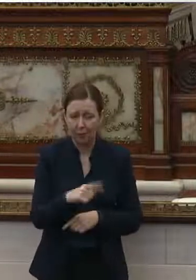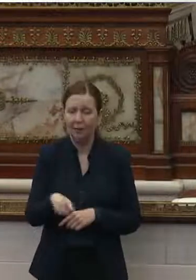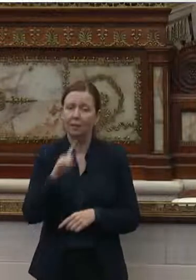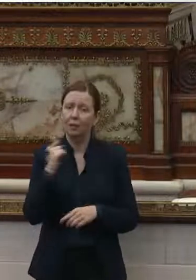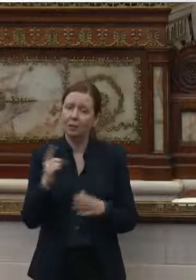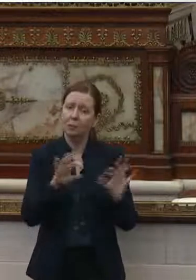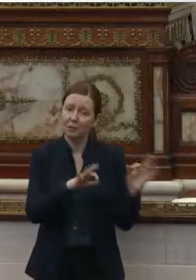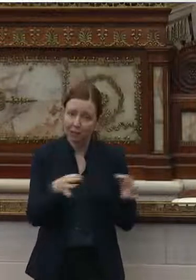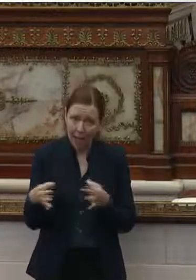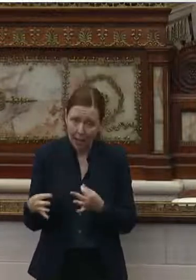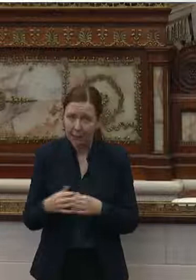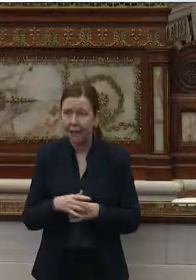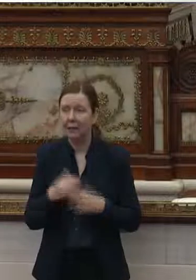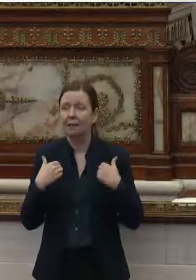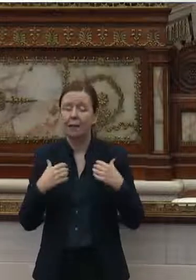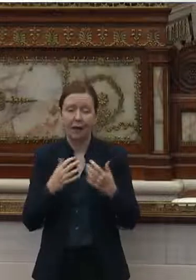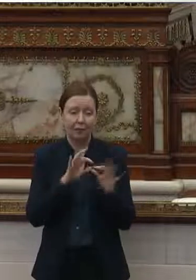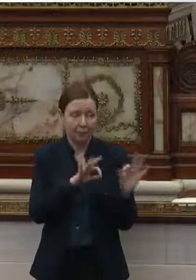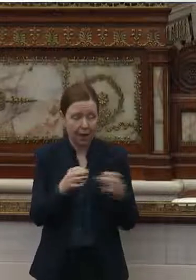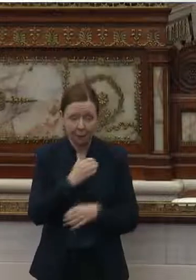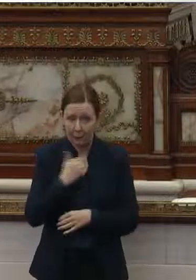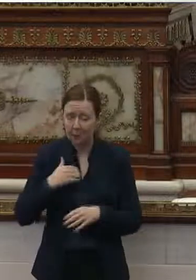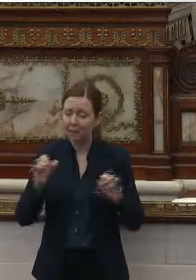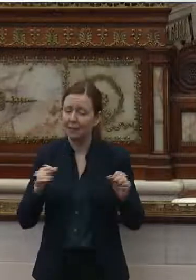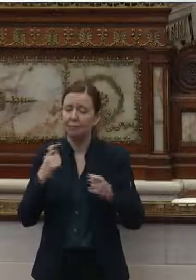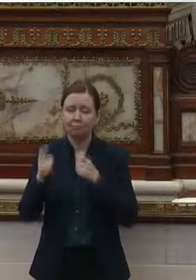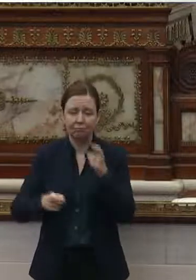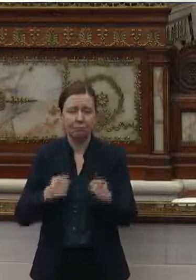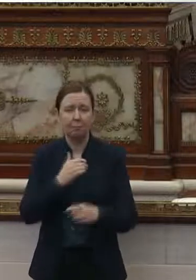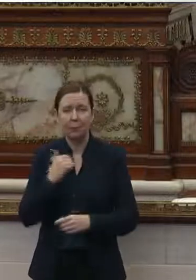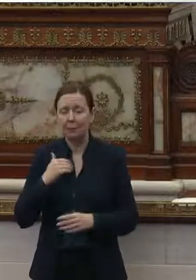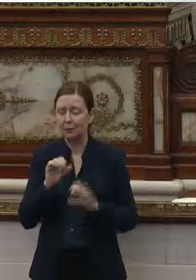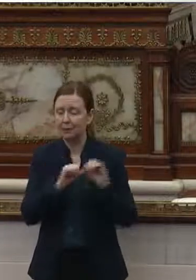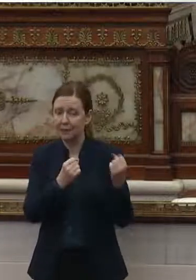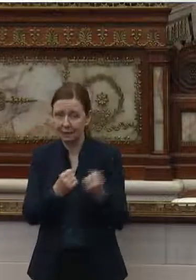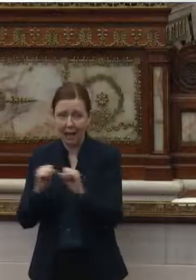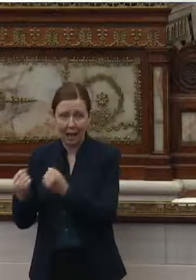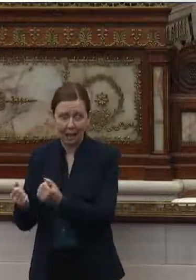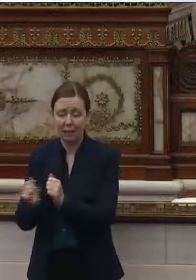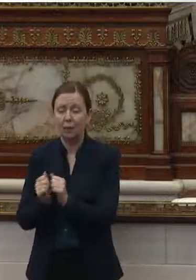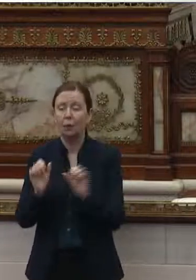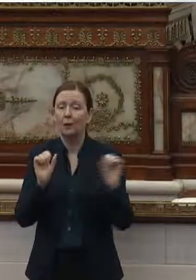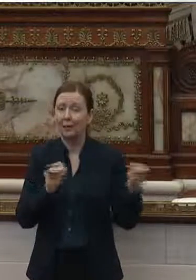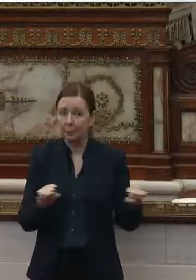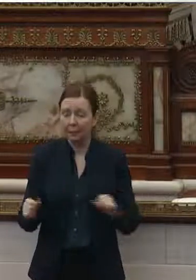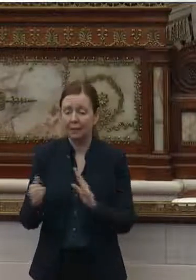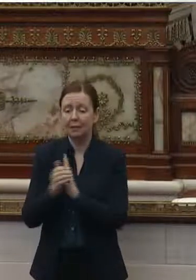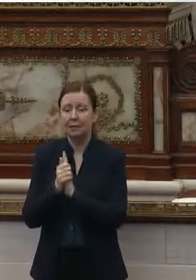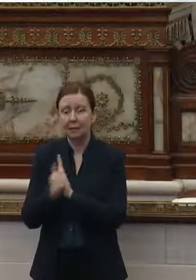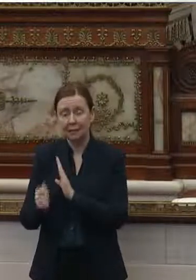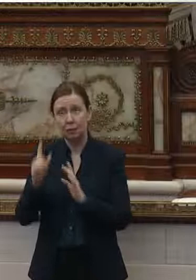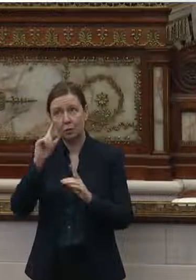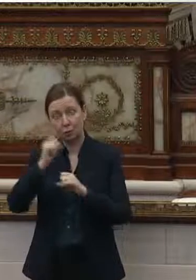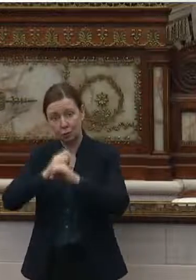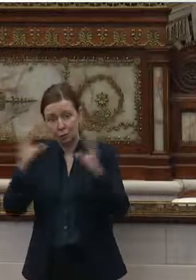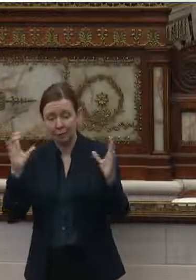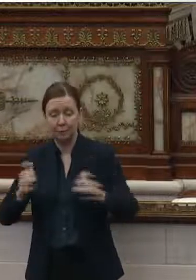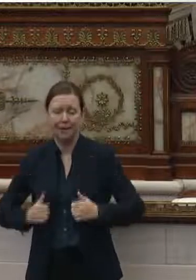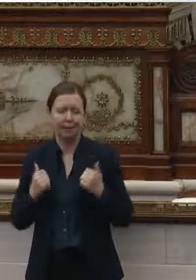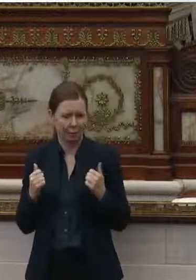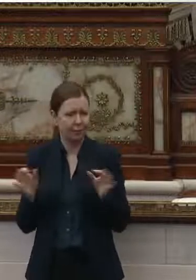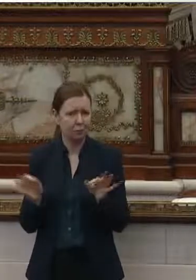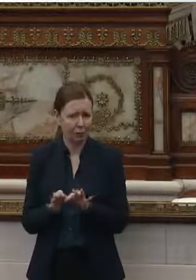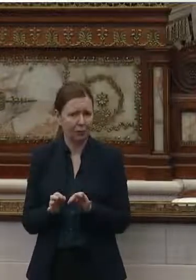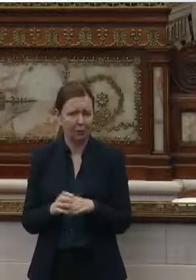someone's family. They have loved ones. They can be contributing members of society with abilities, skills, dreams, and life's worth living.